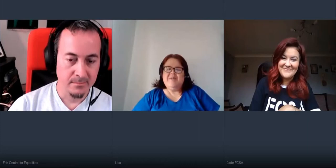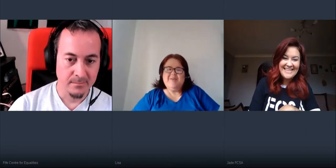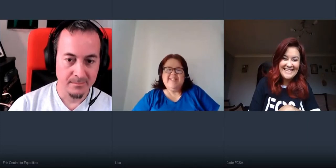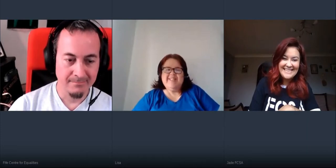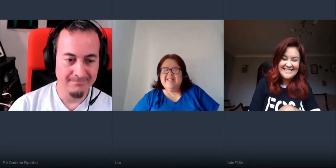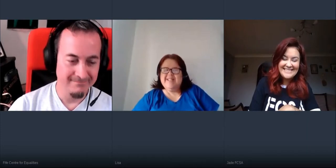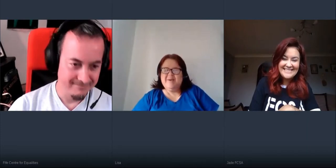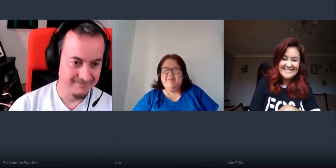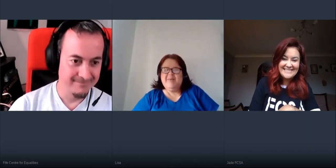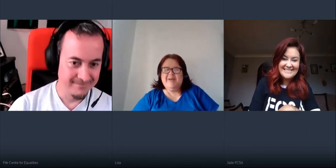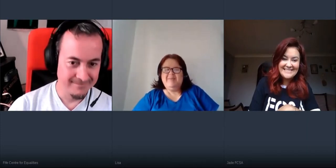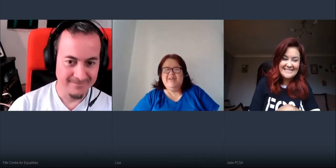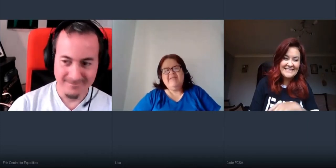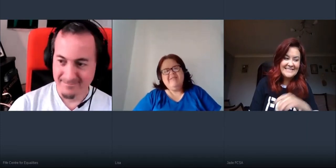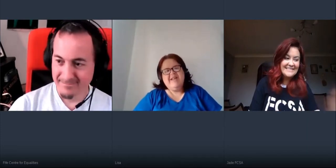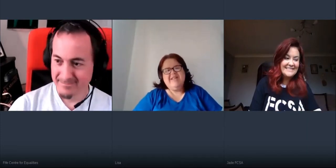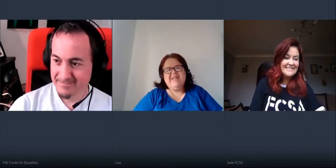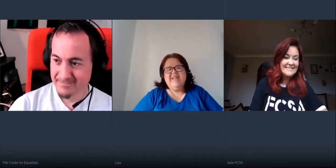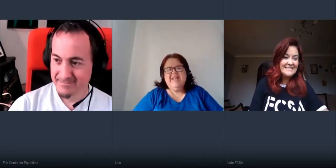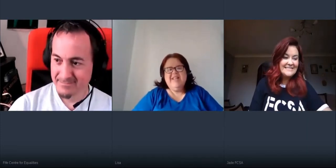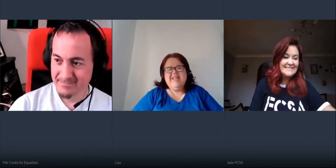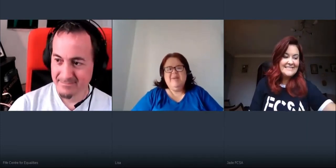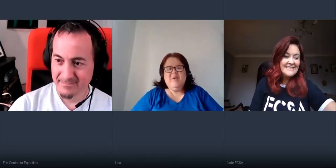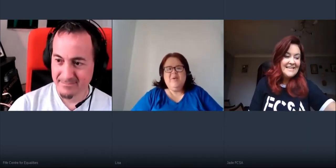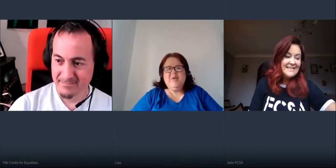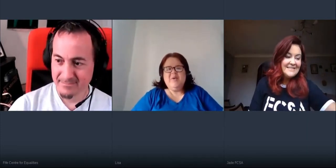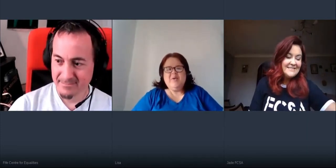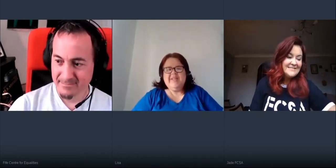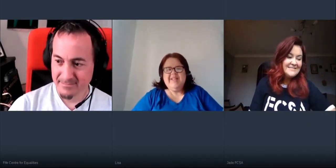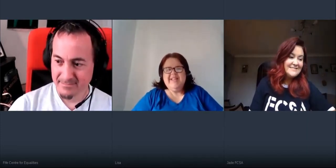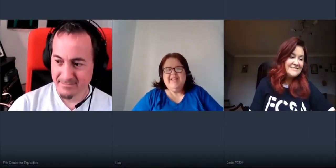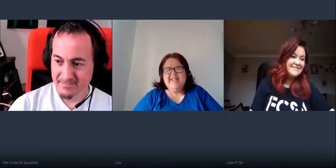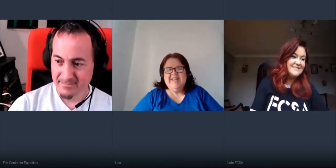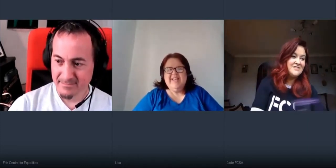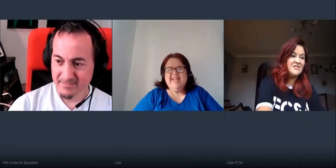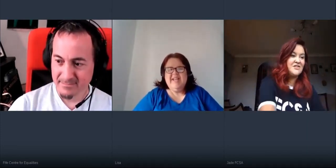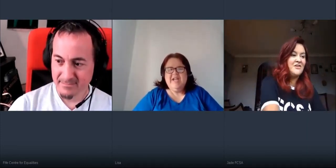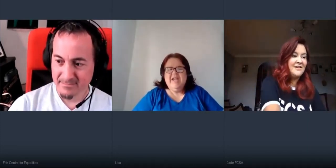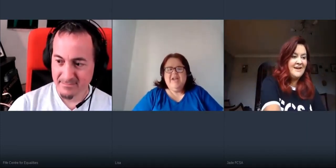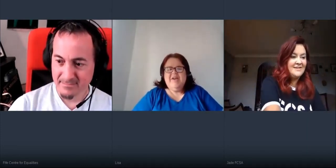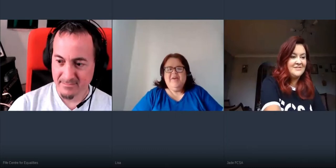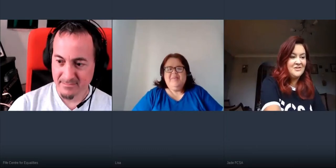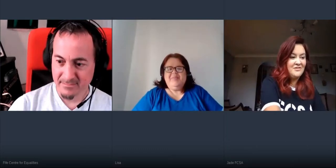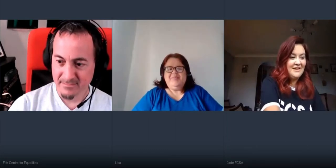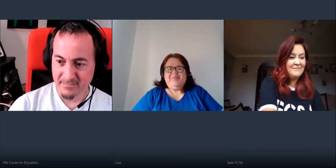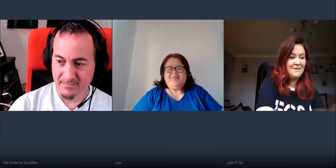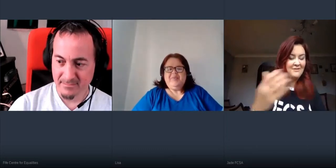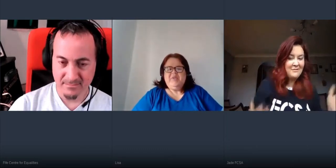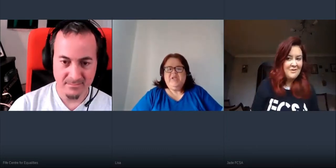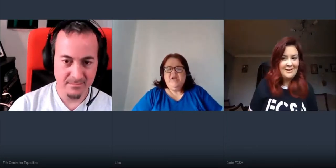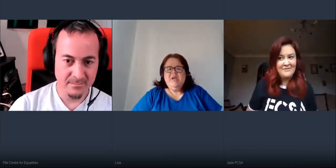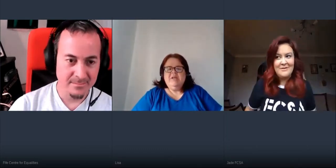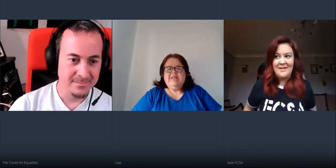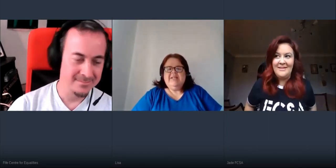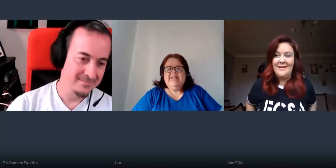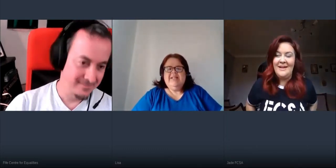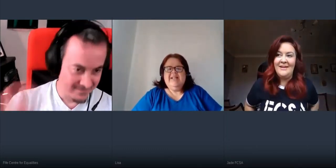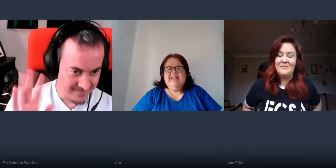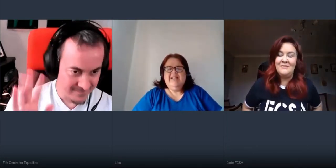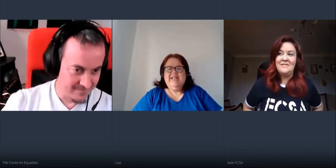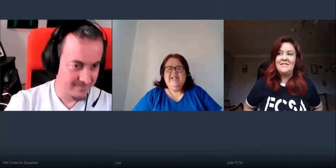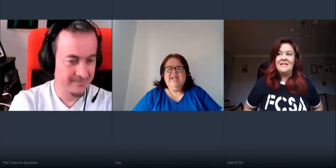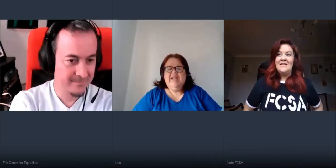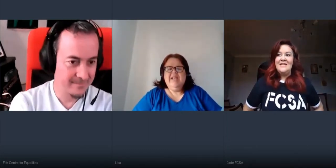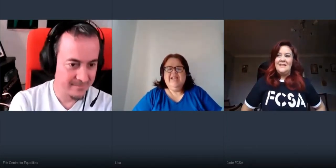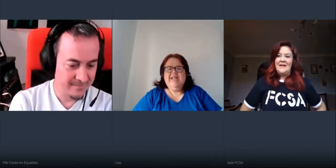do you want to tell us a little bit about everything that's been going on sure yeah so um hello good morning everybody um